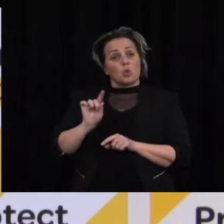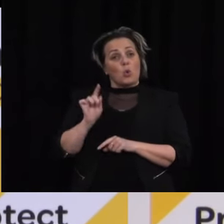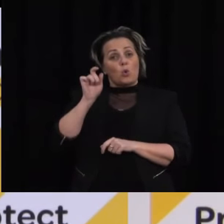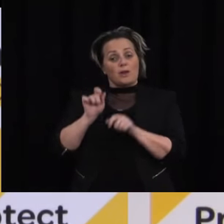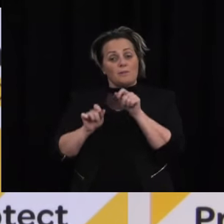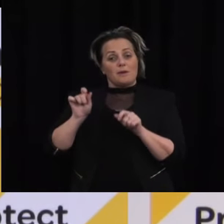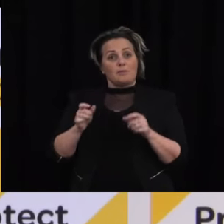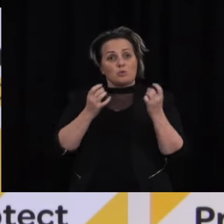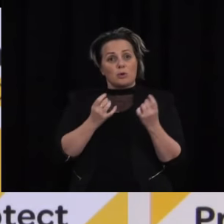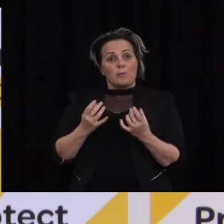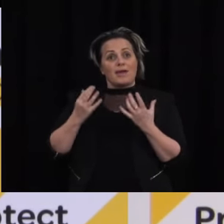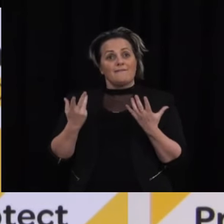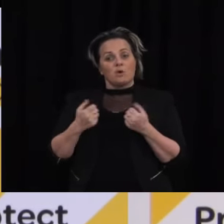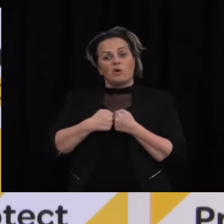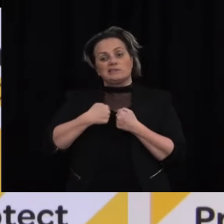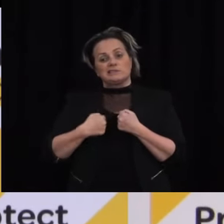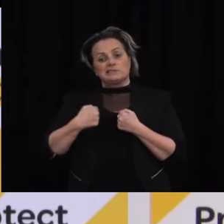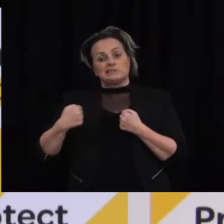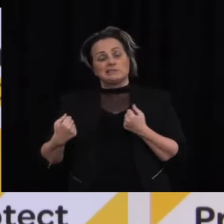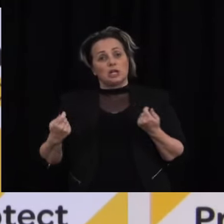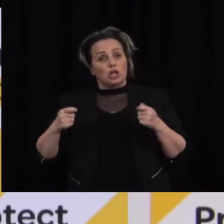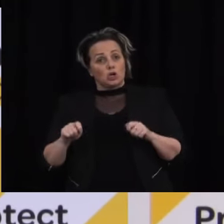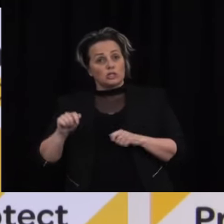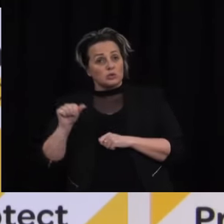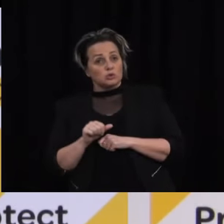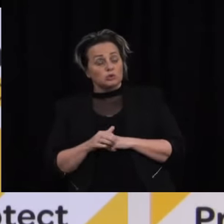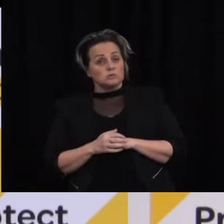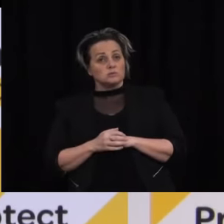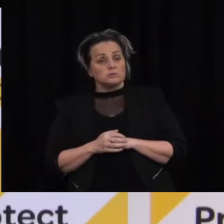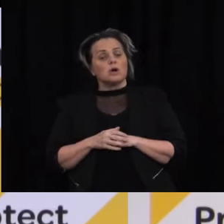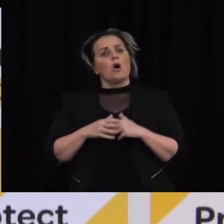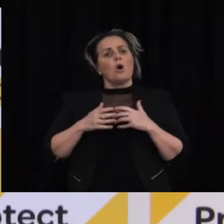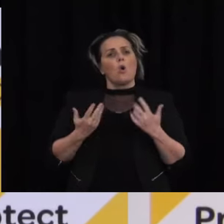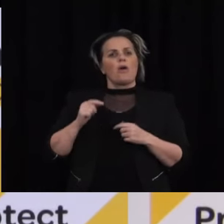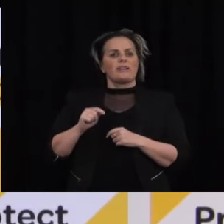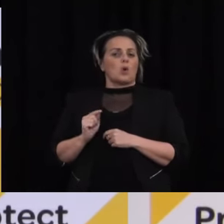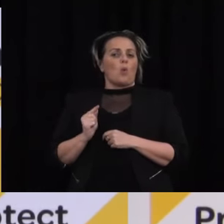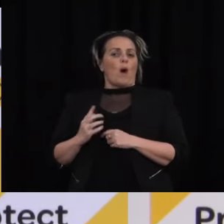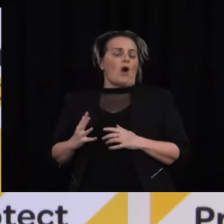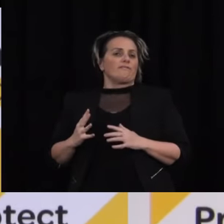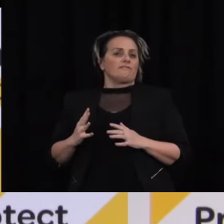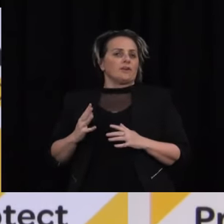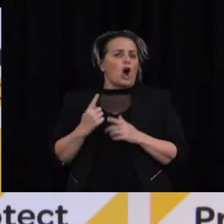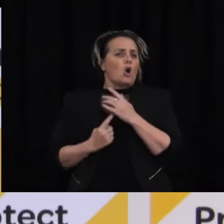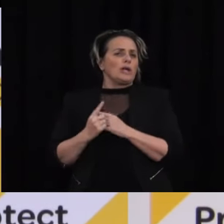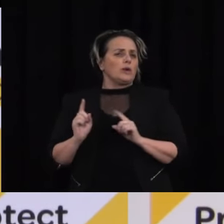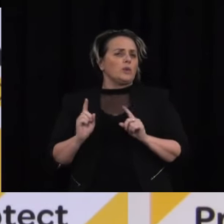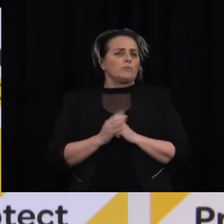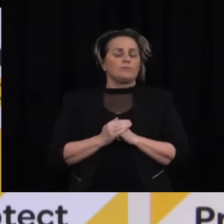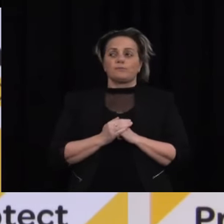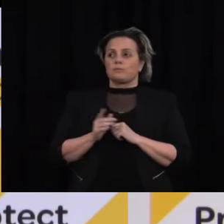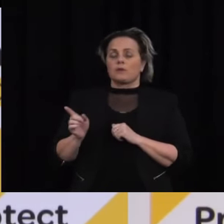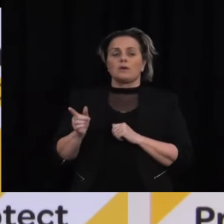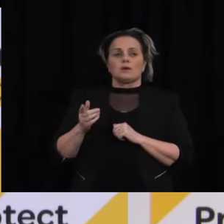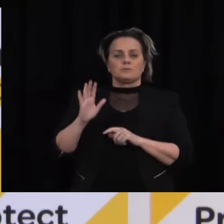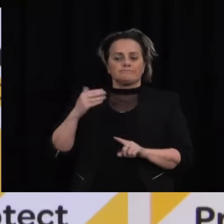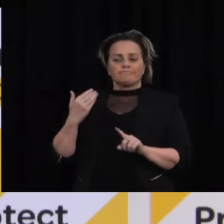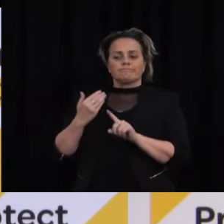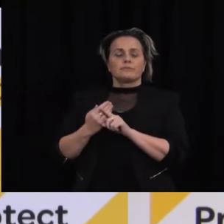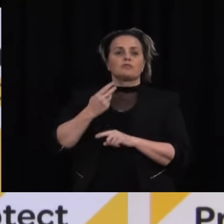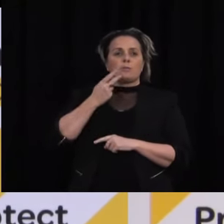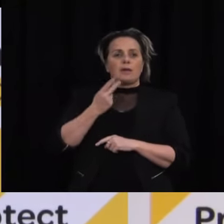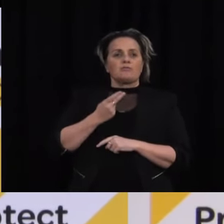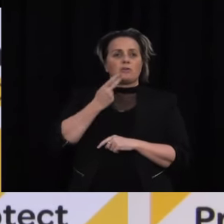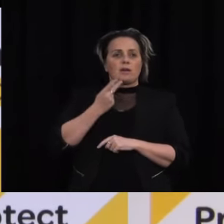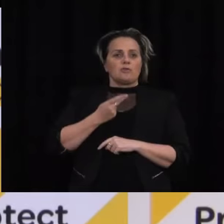longer lockdowns or is this just a one-off? Look, I think what we've said right from the beginning of this